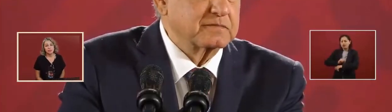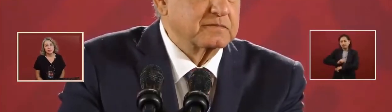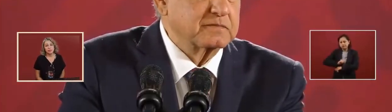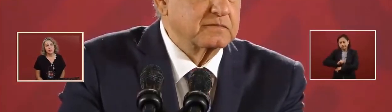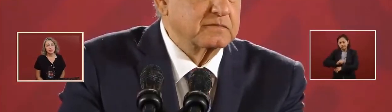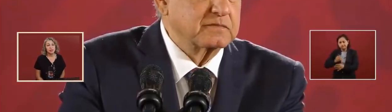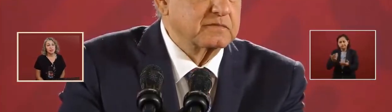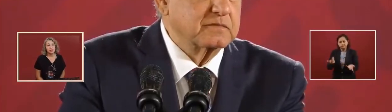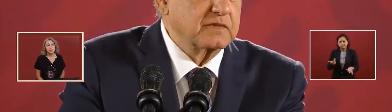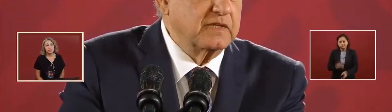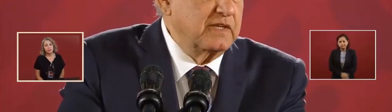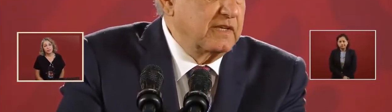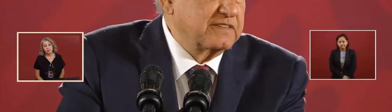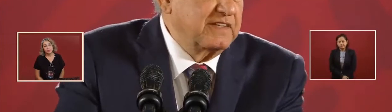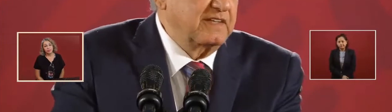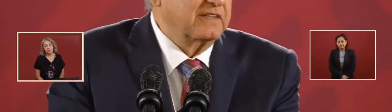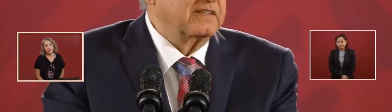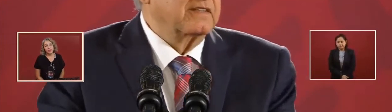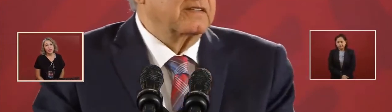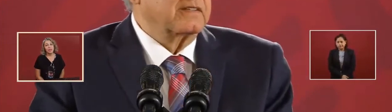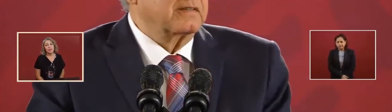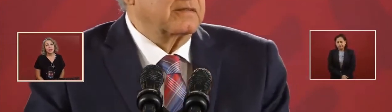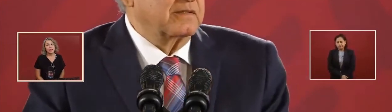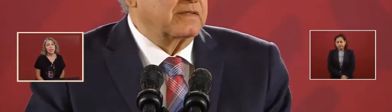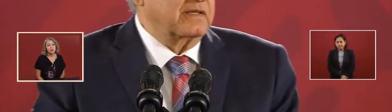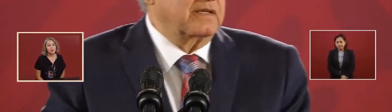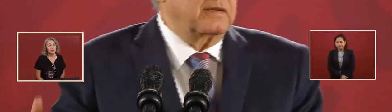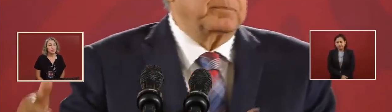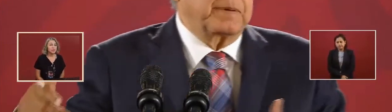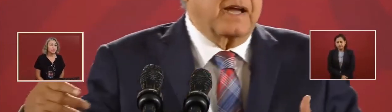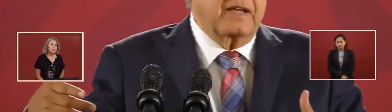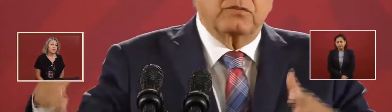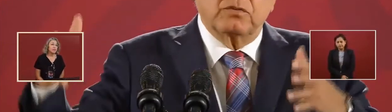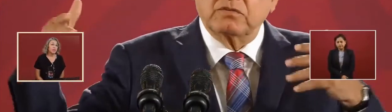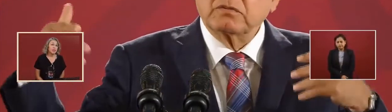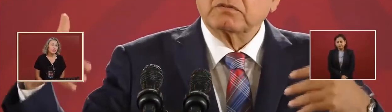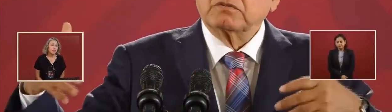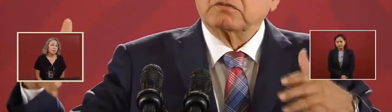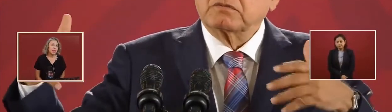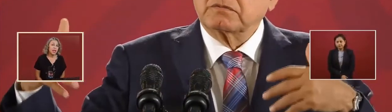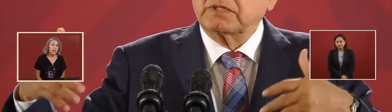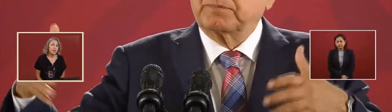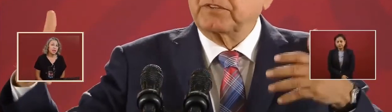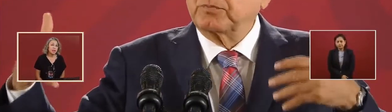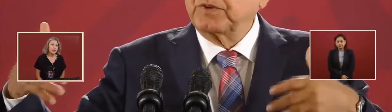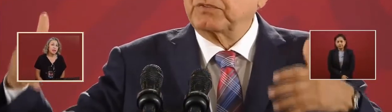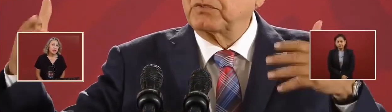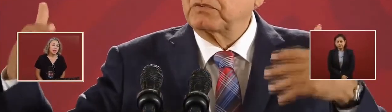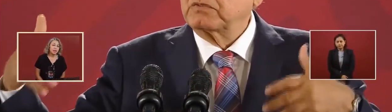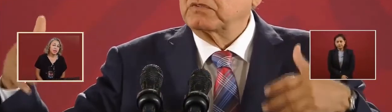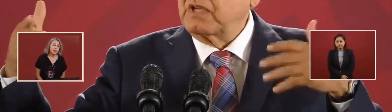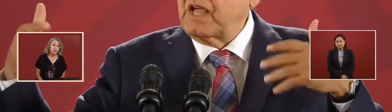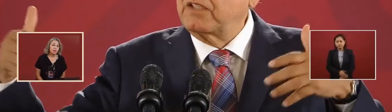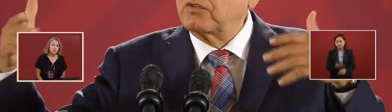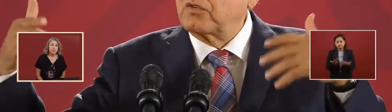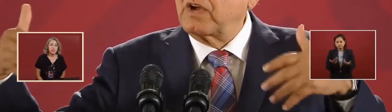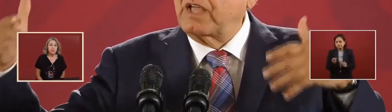And that's how they paid the budget year to year